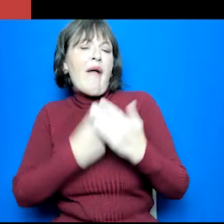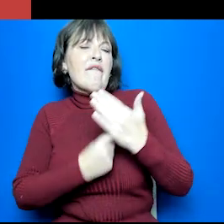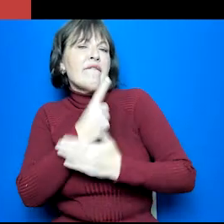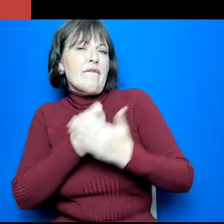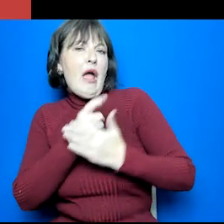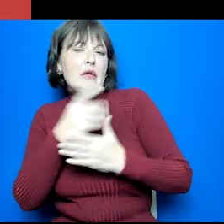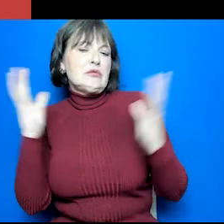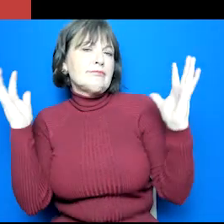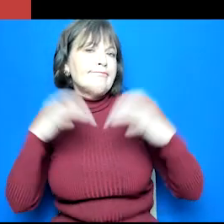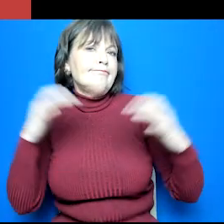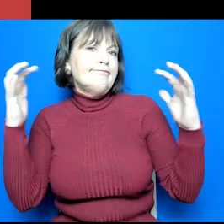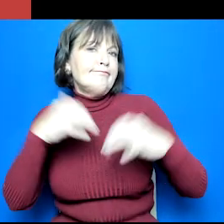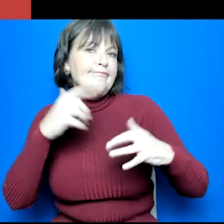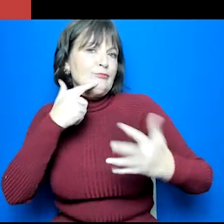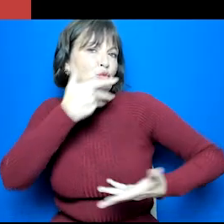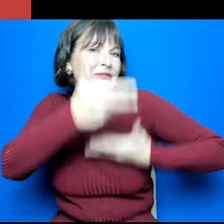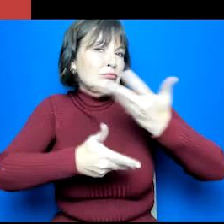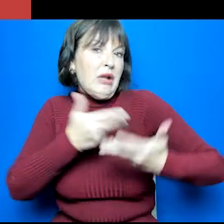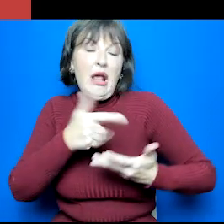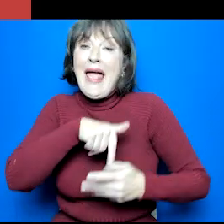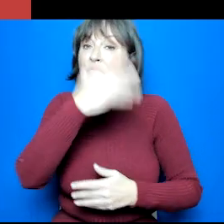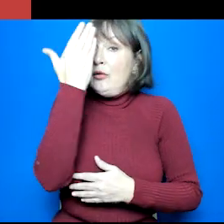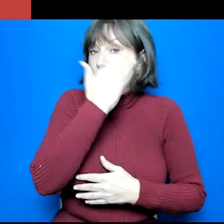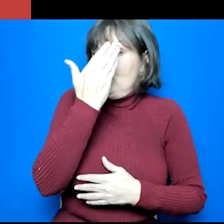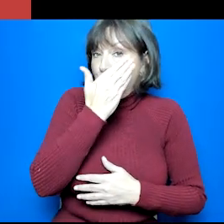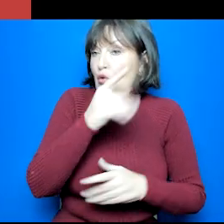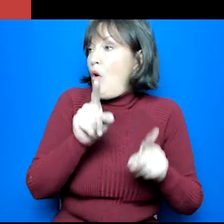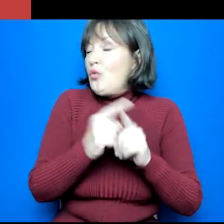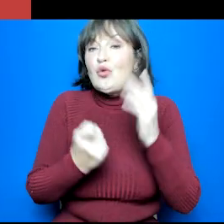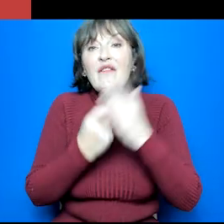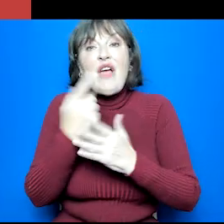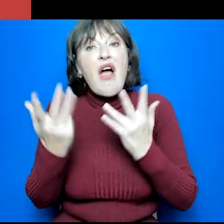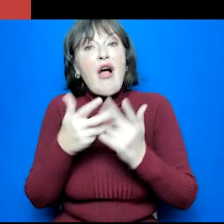pass you back to Katie who's going to talk us through different ways that people learn.